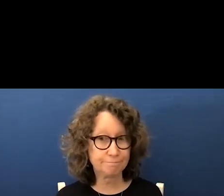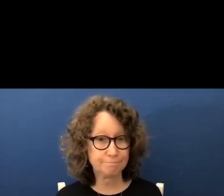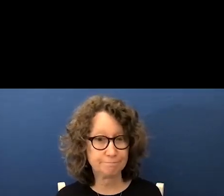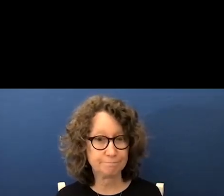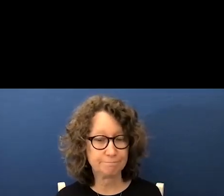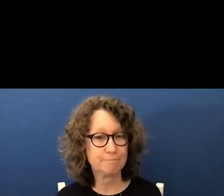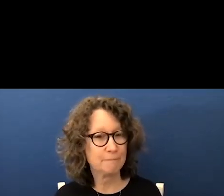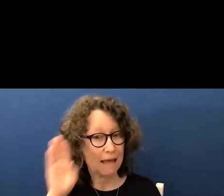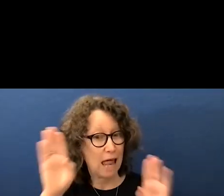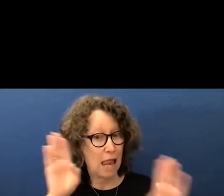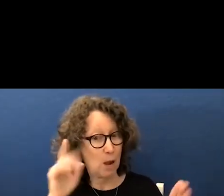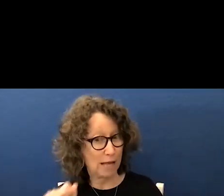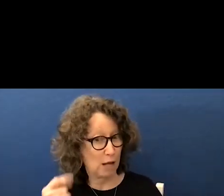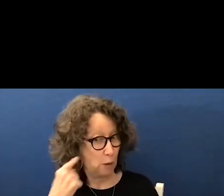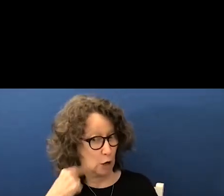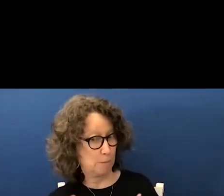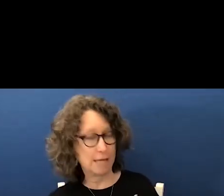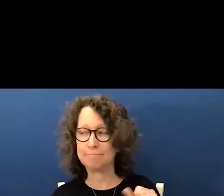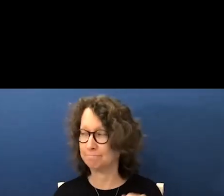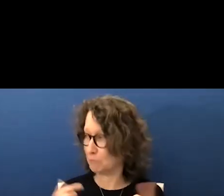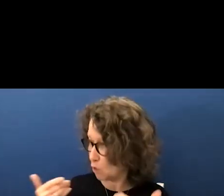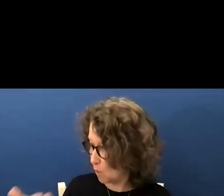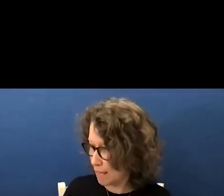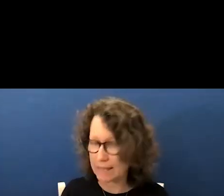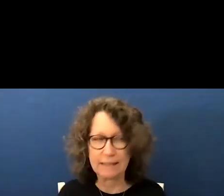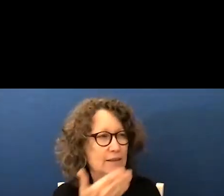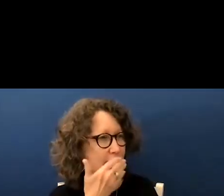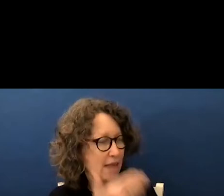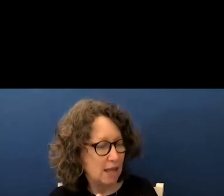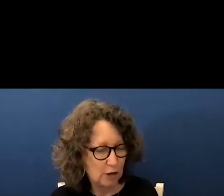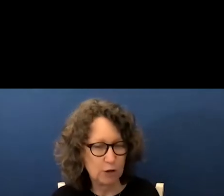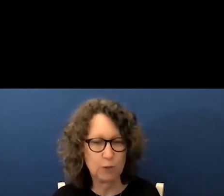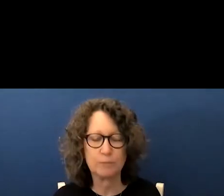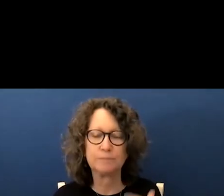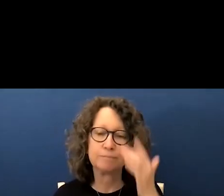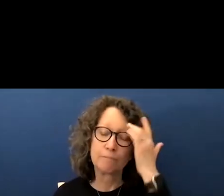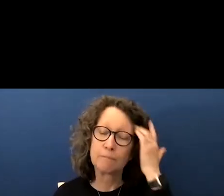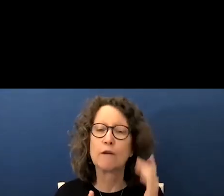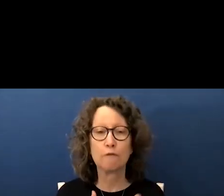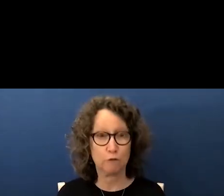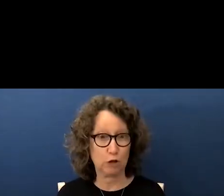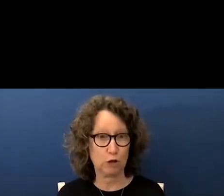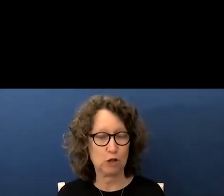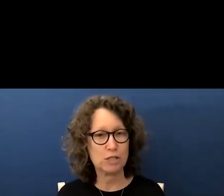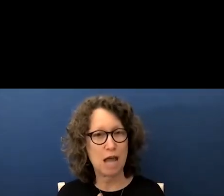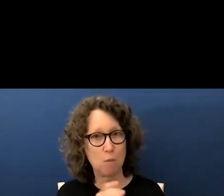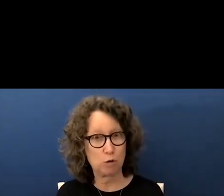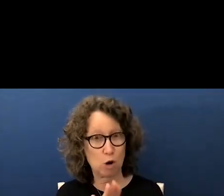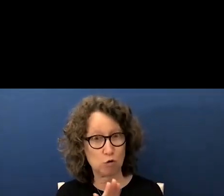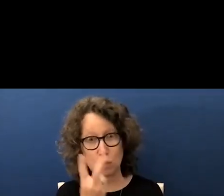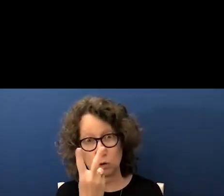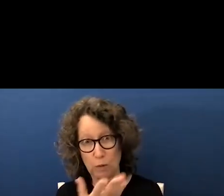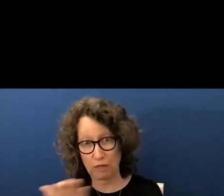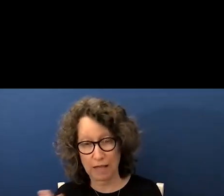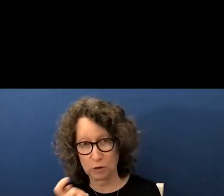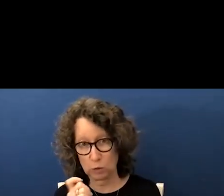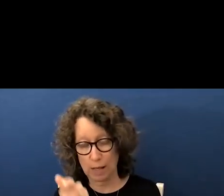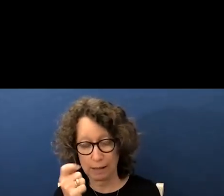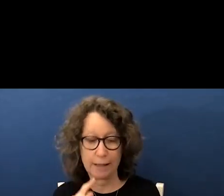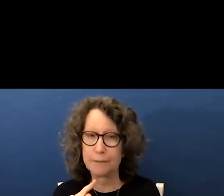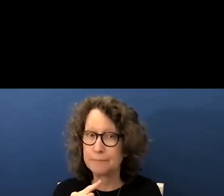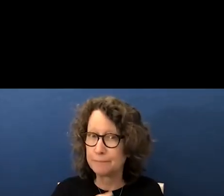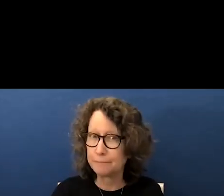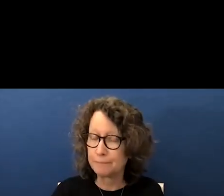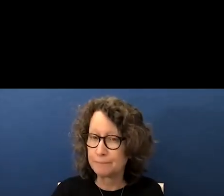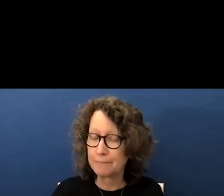hello can you hear me yes go ahead thank you thank you um first of all i i want to address two things very quickly one